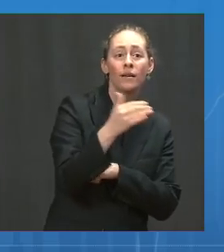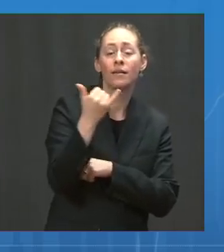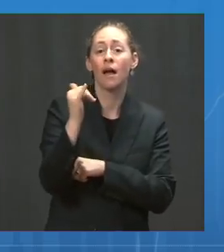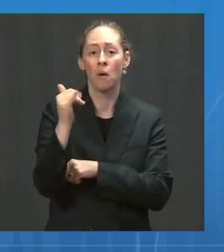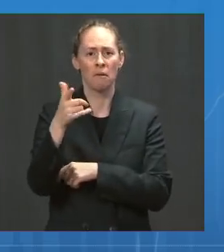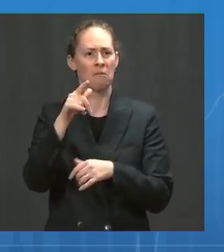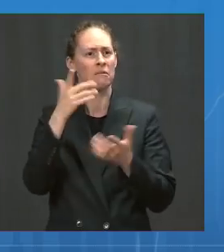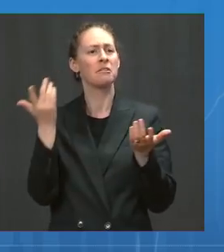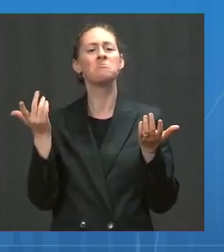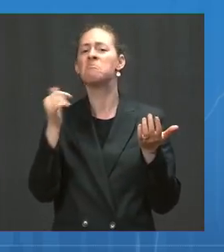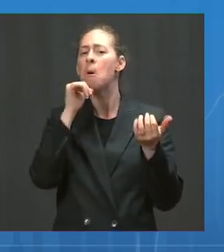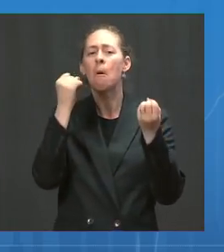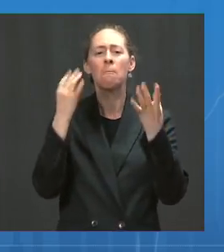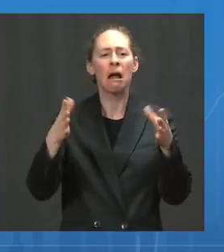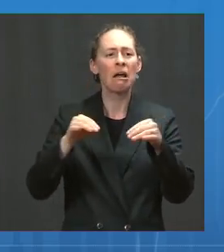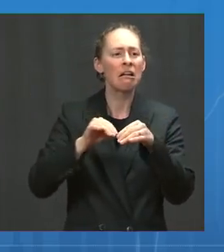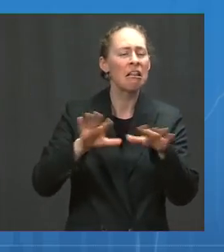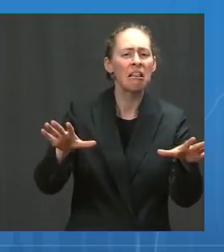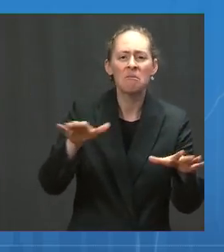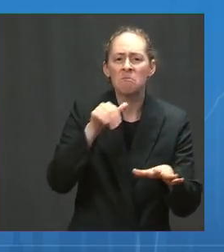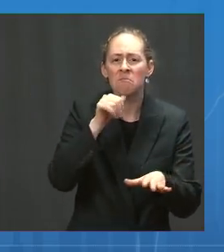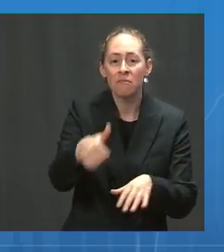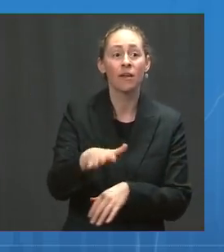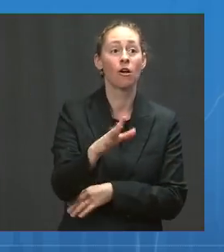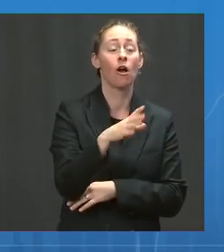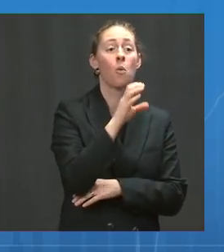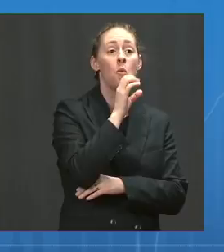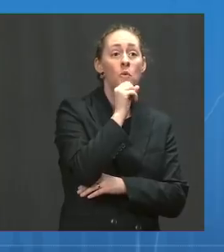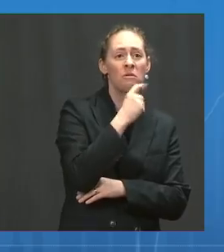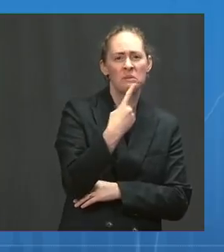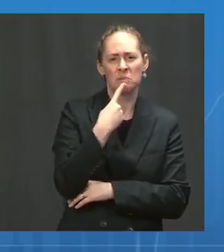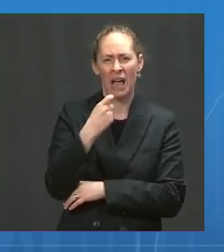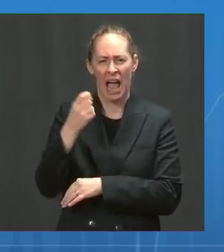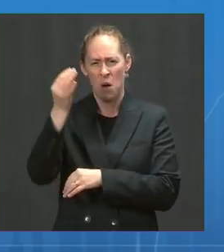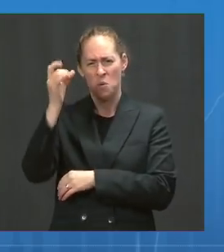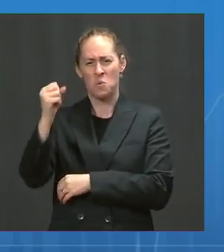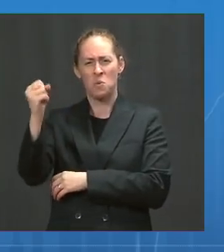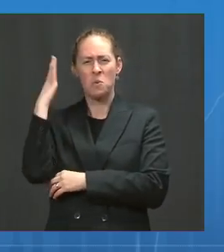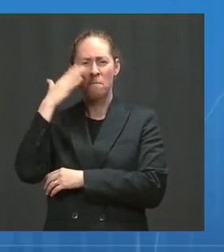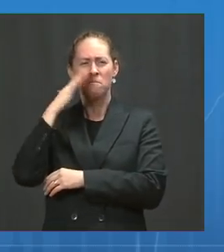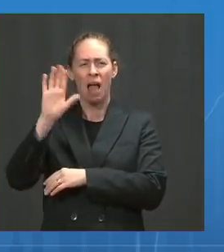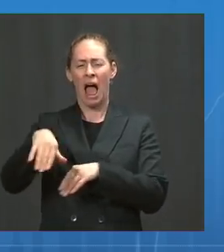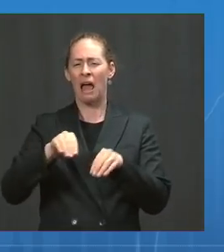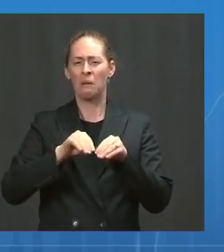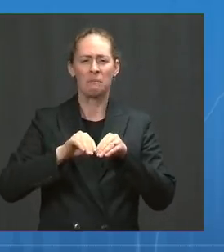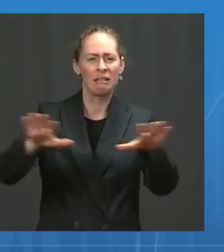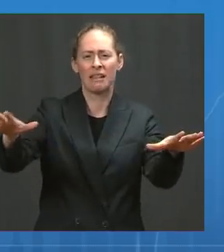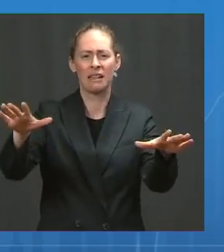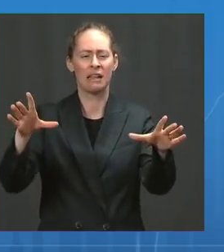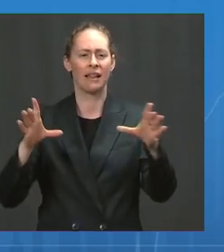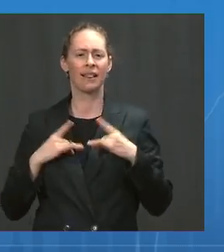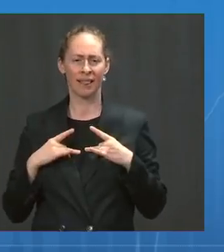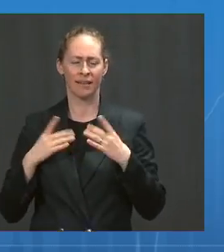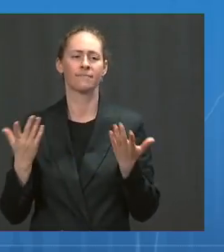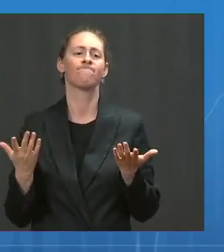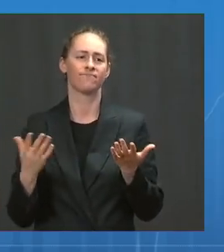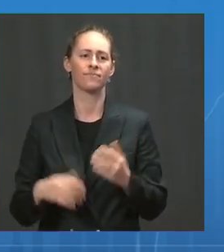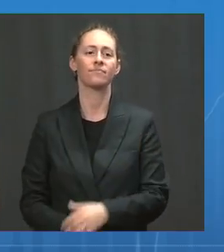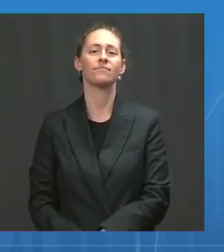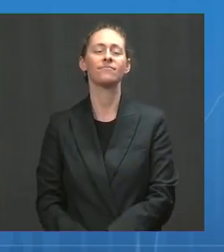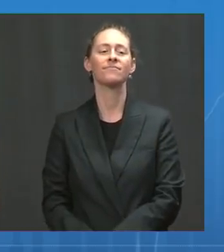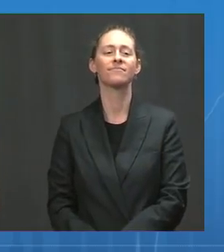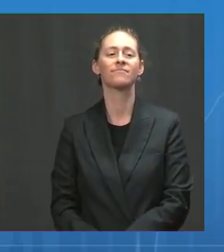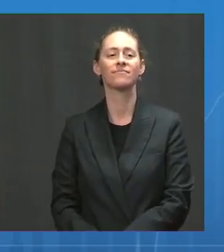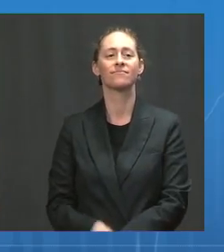The orange and red counties have substantial to high transmission. On the left, you can see where we were just a short month